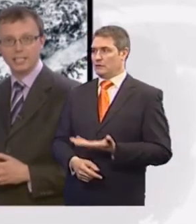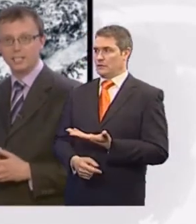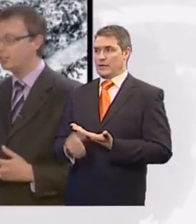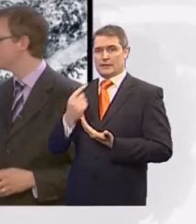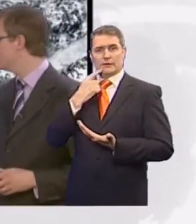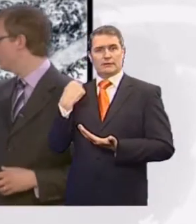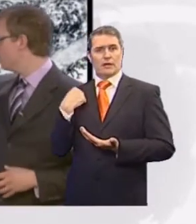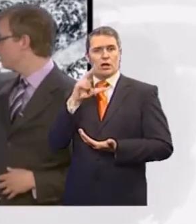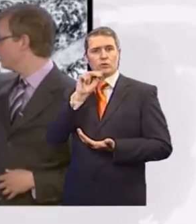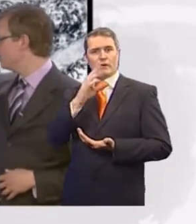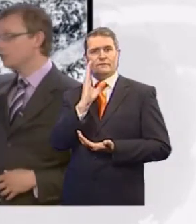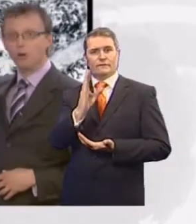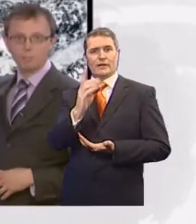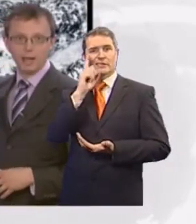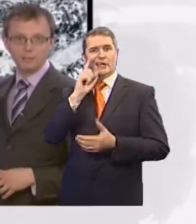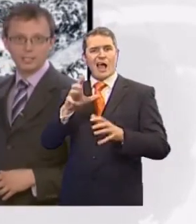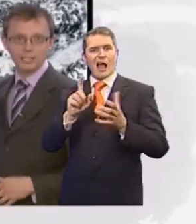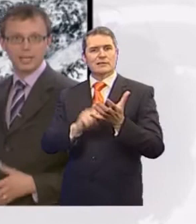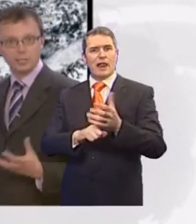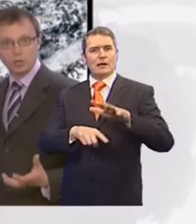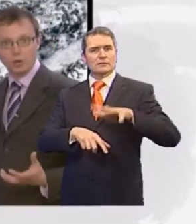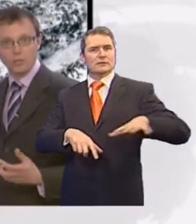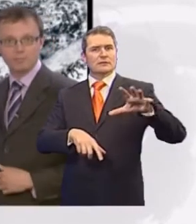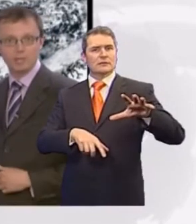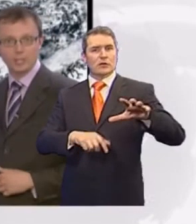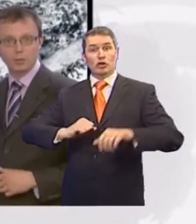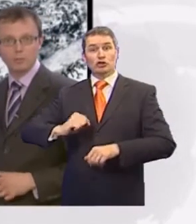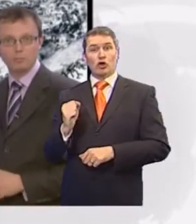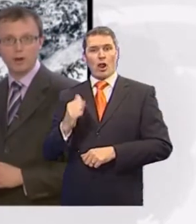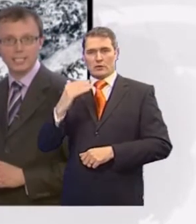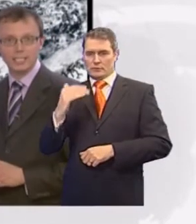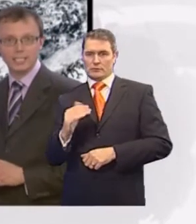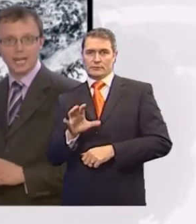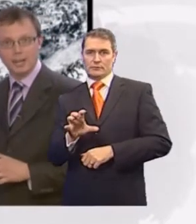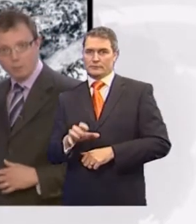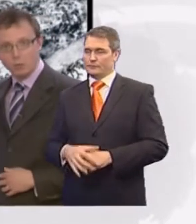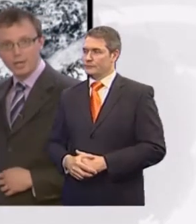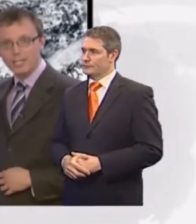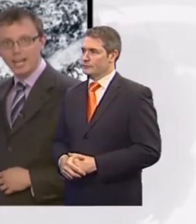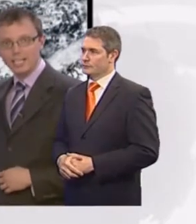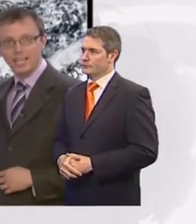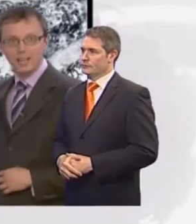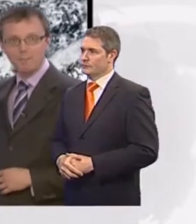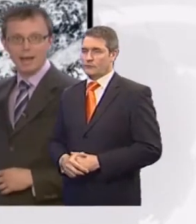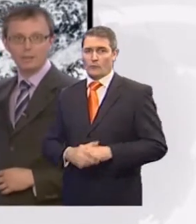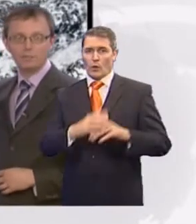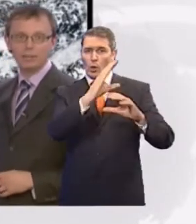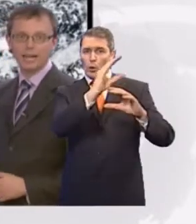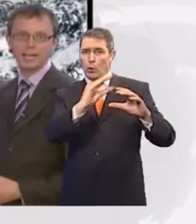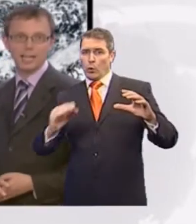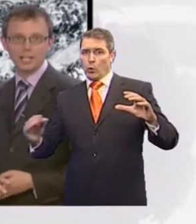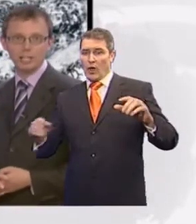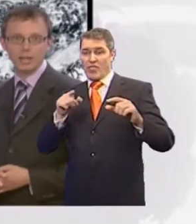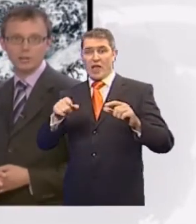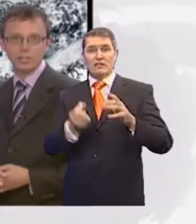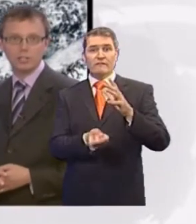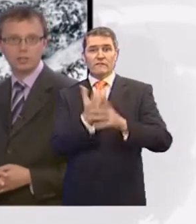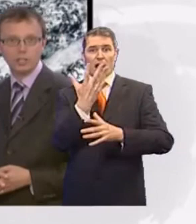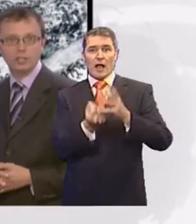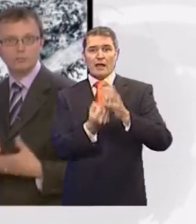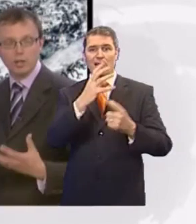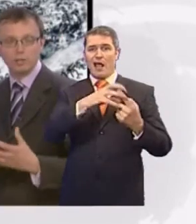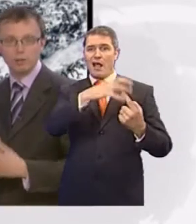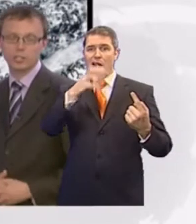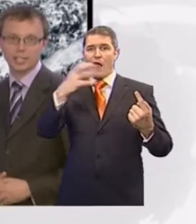yesterday. You can see Iceland in the top left and Scotland in the bottom right and in between a clear band of volcanic ash cloud